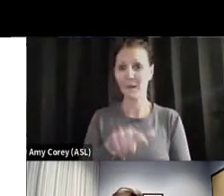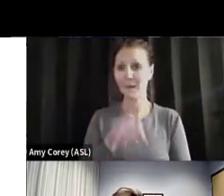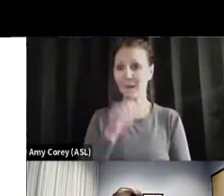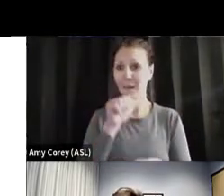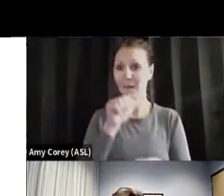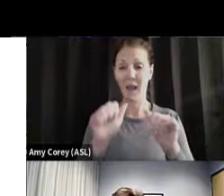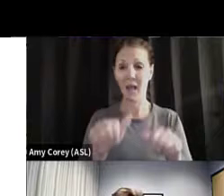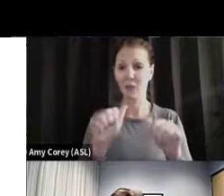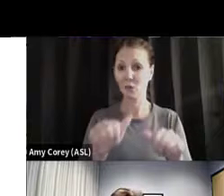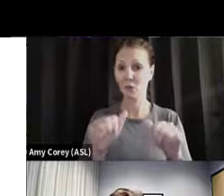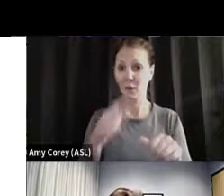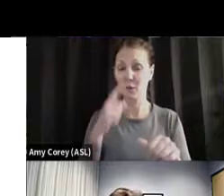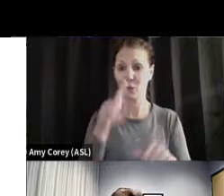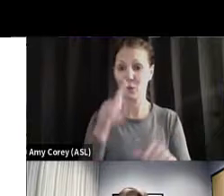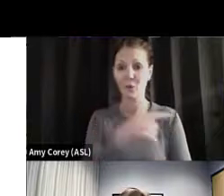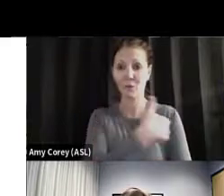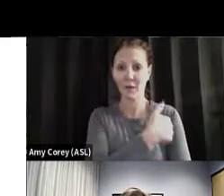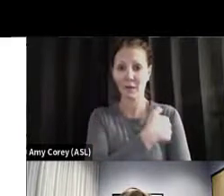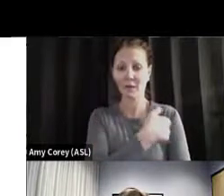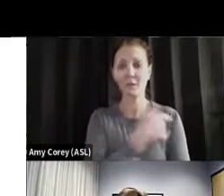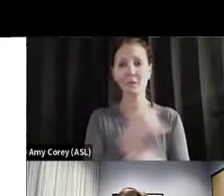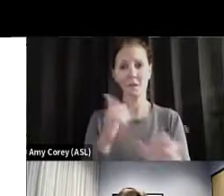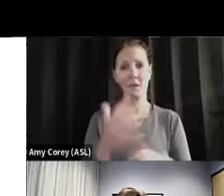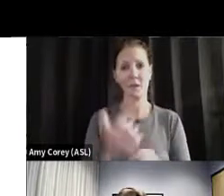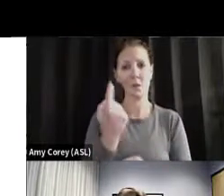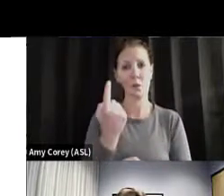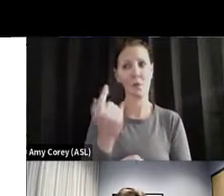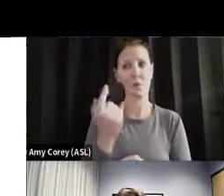getting COVID-19. And that has a lot to do with the school systems.